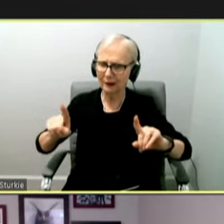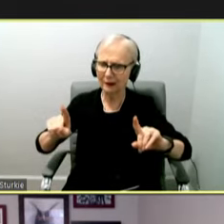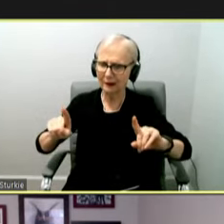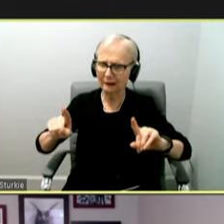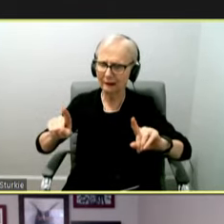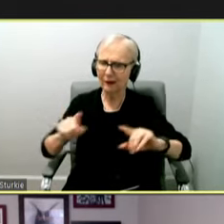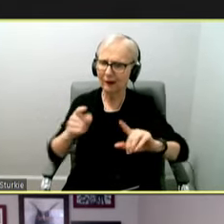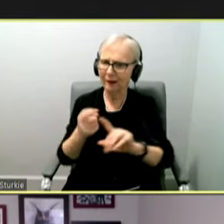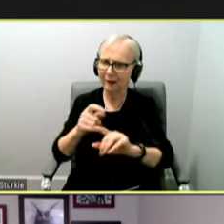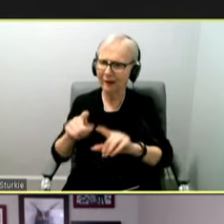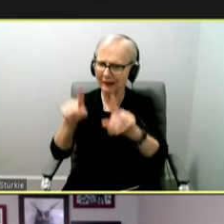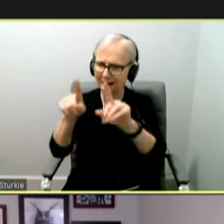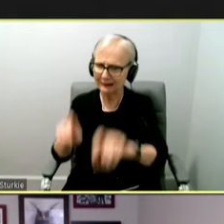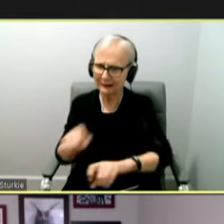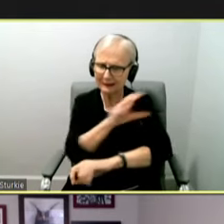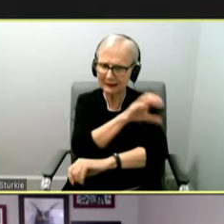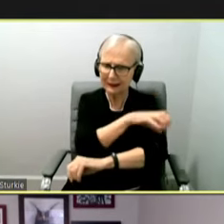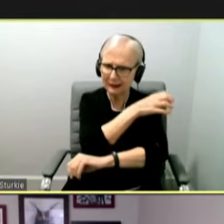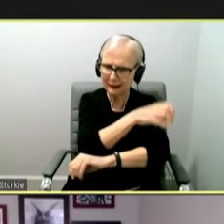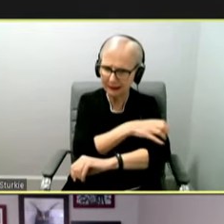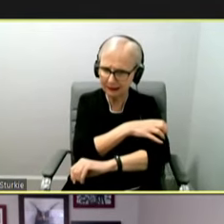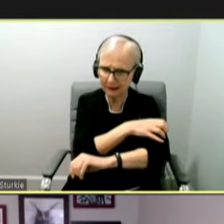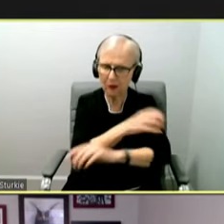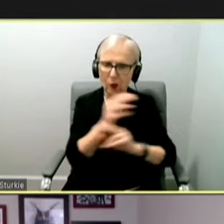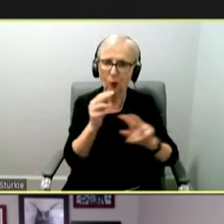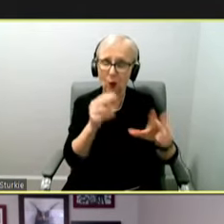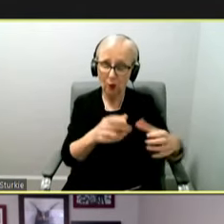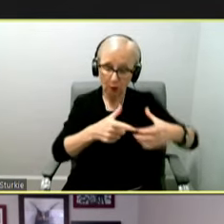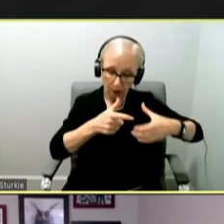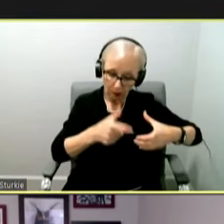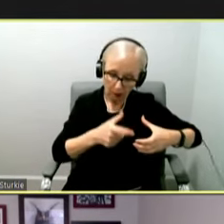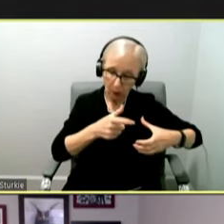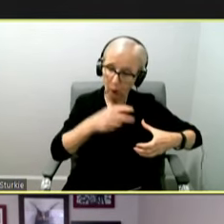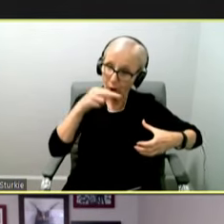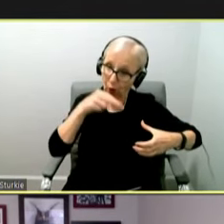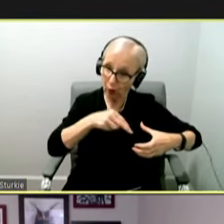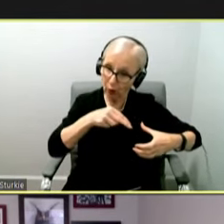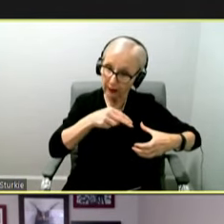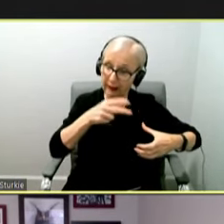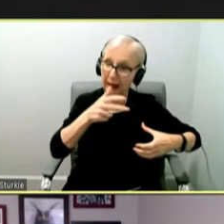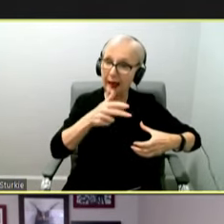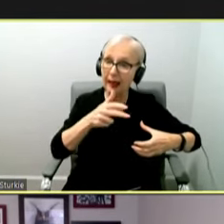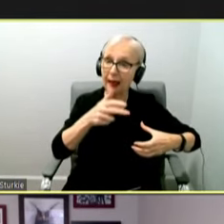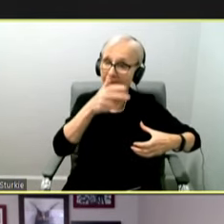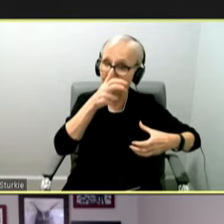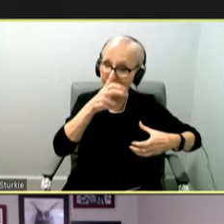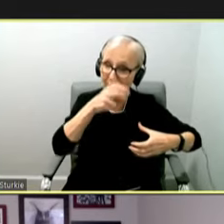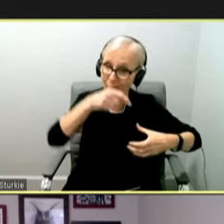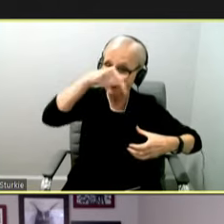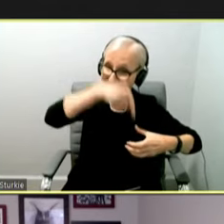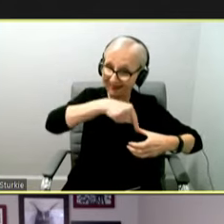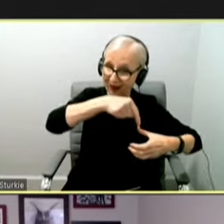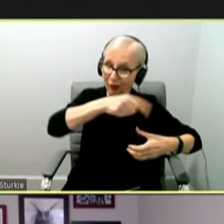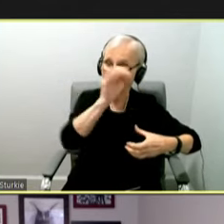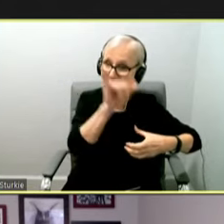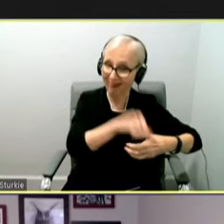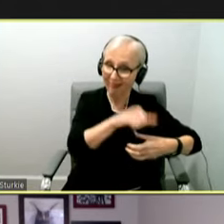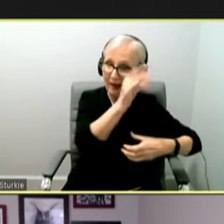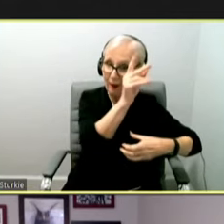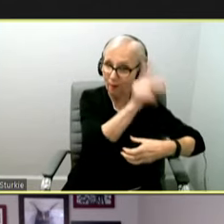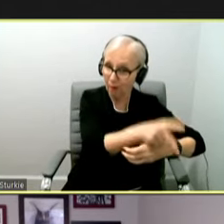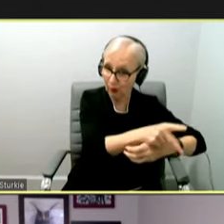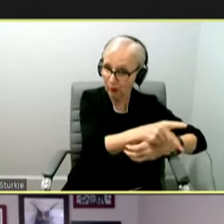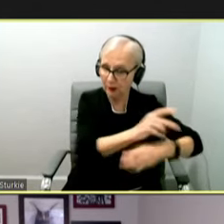samples? When we sequence a clinical sample, we're looking at just the virus that's present in one single patient. Whereas with wastewater,